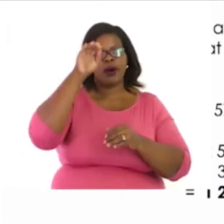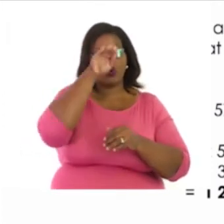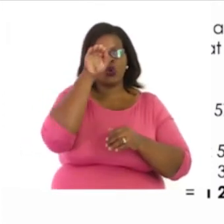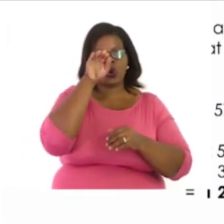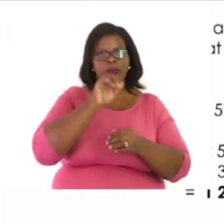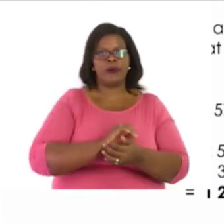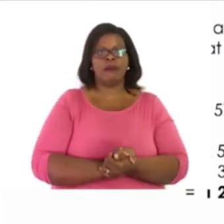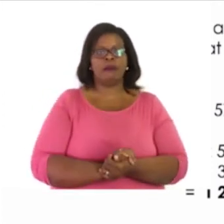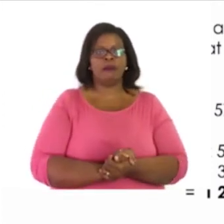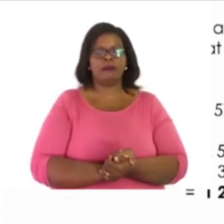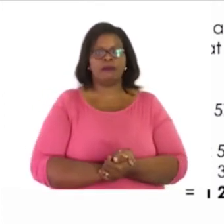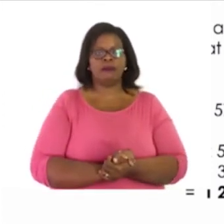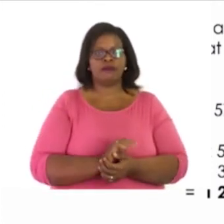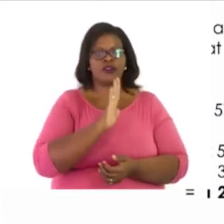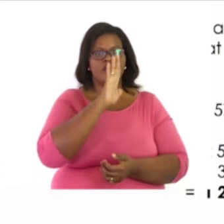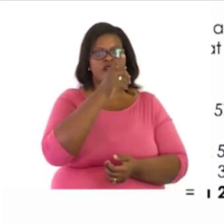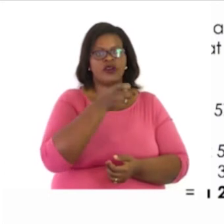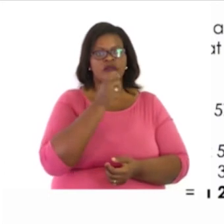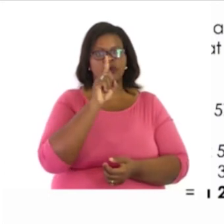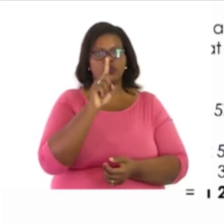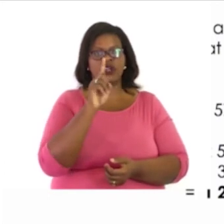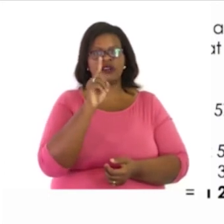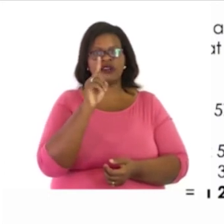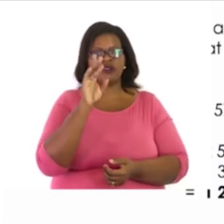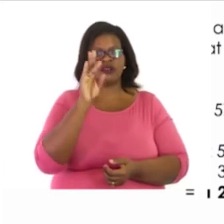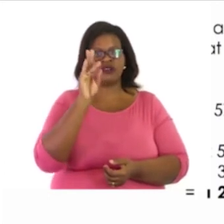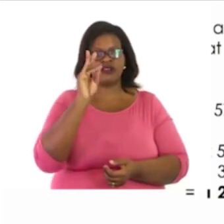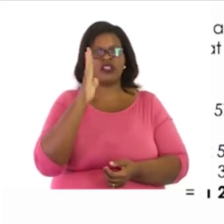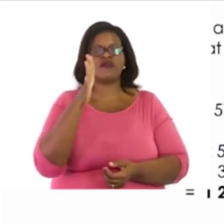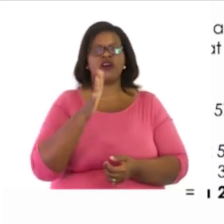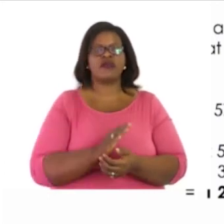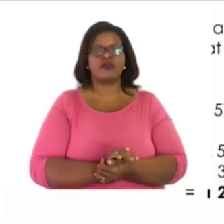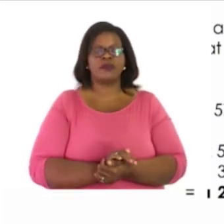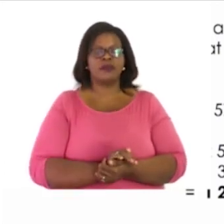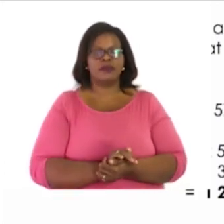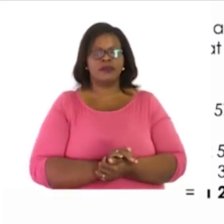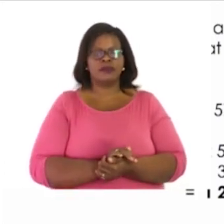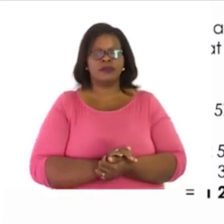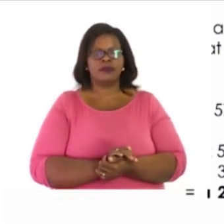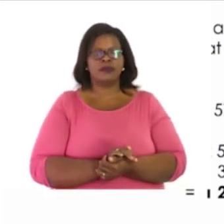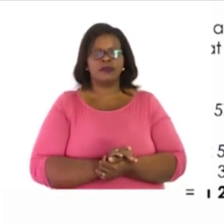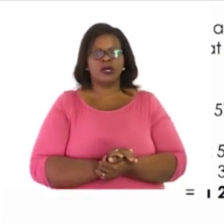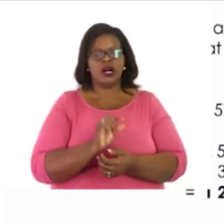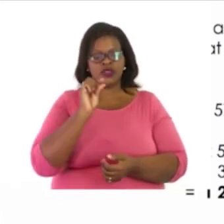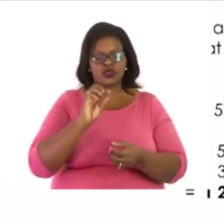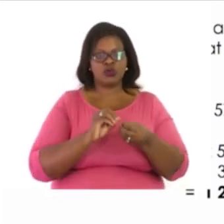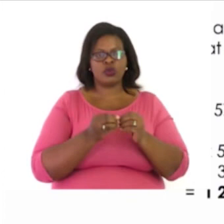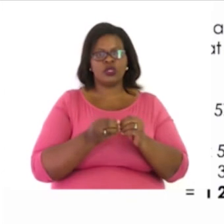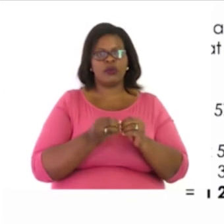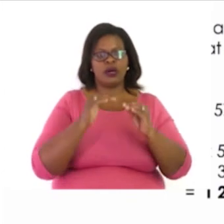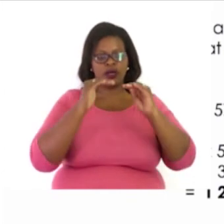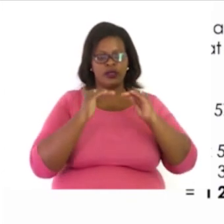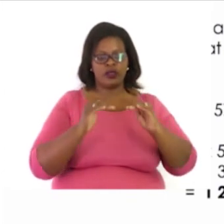top. 5,175. We write the small number at the bottom.